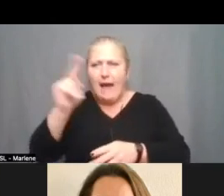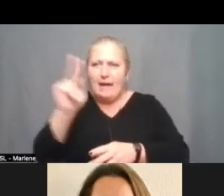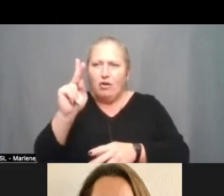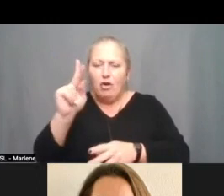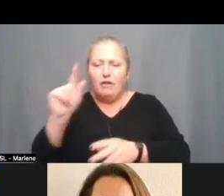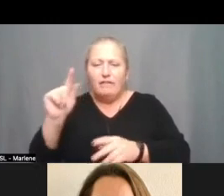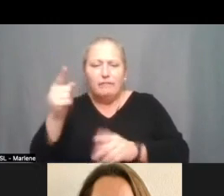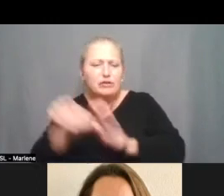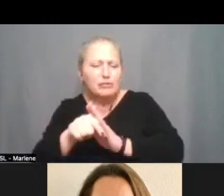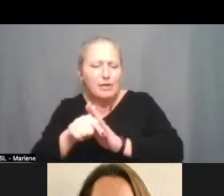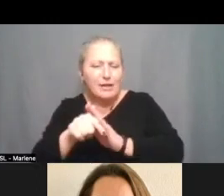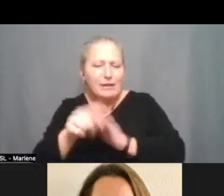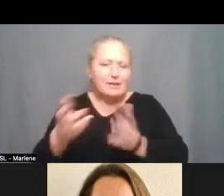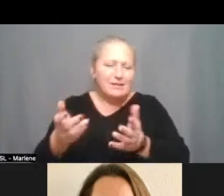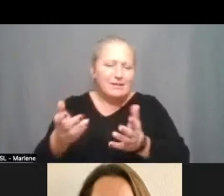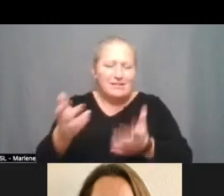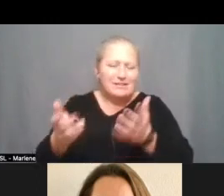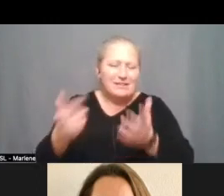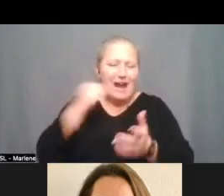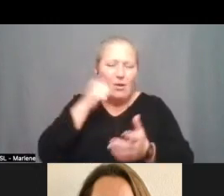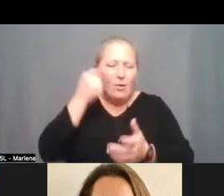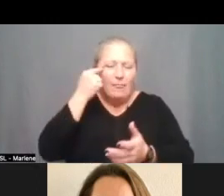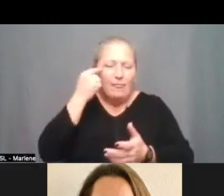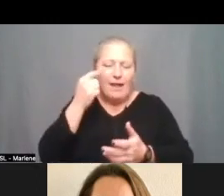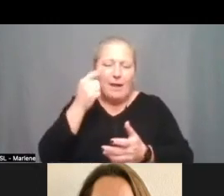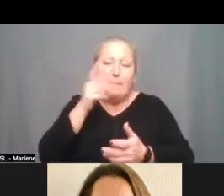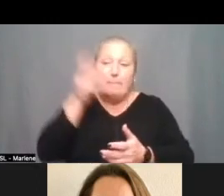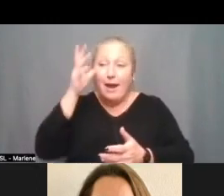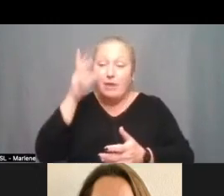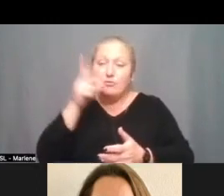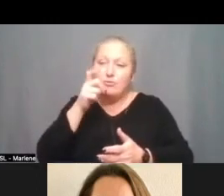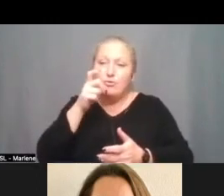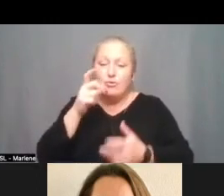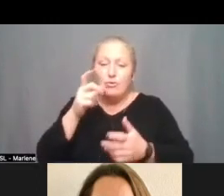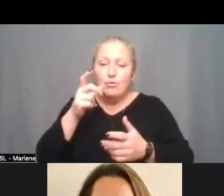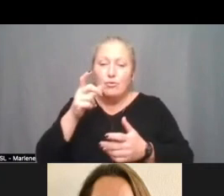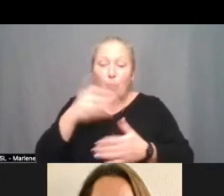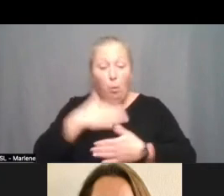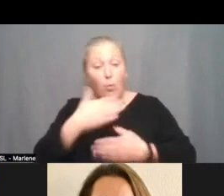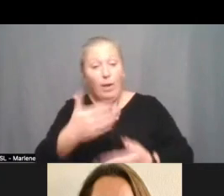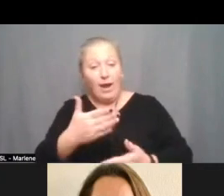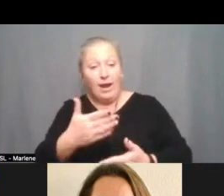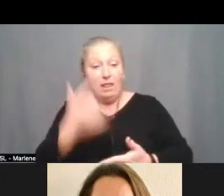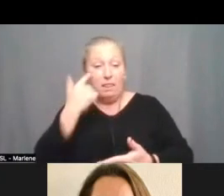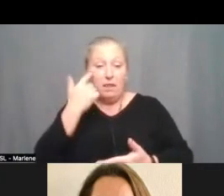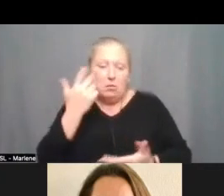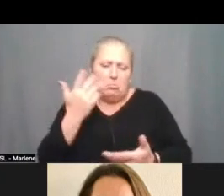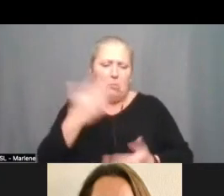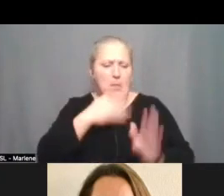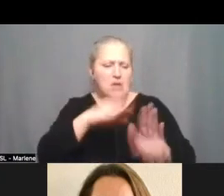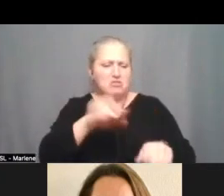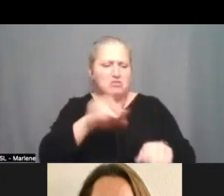you know so i i don't think there's a parent around that would you know willingly like okay my kid can't read